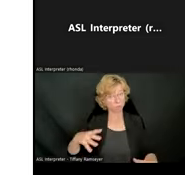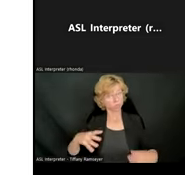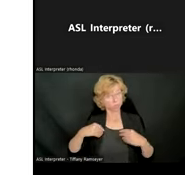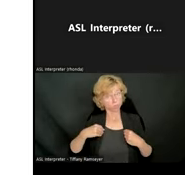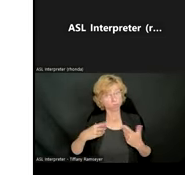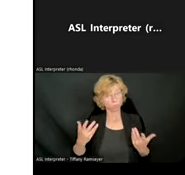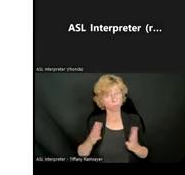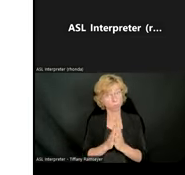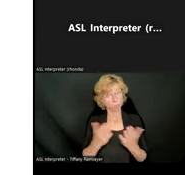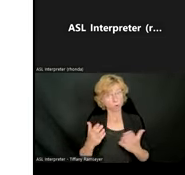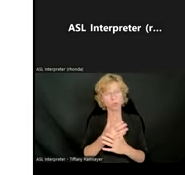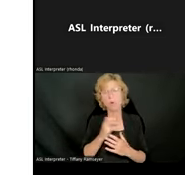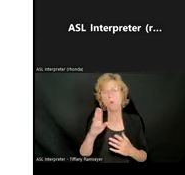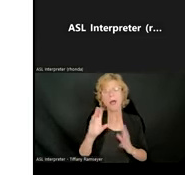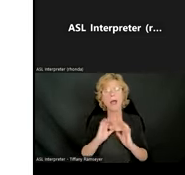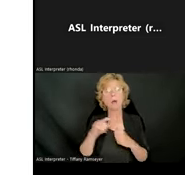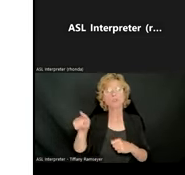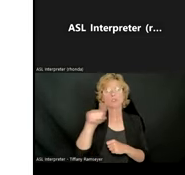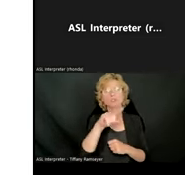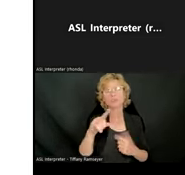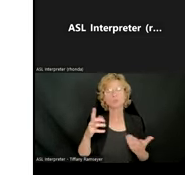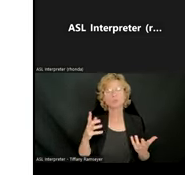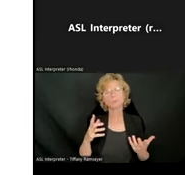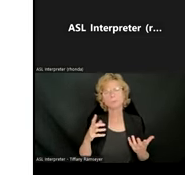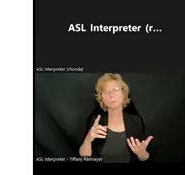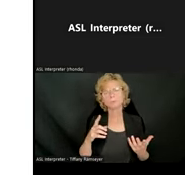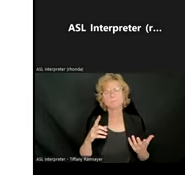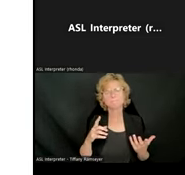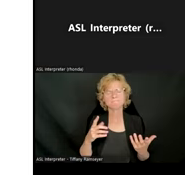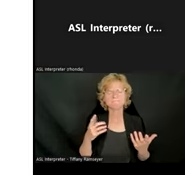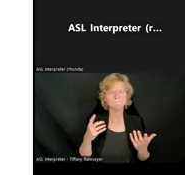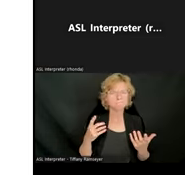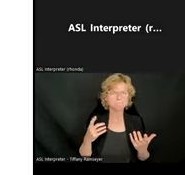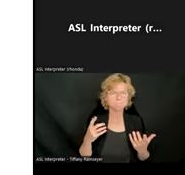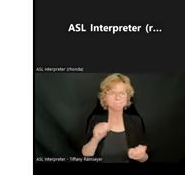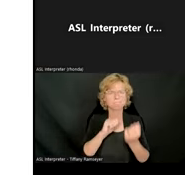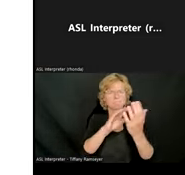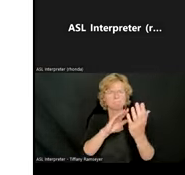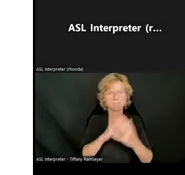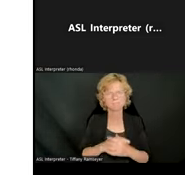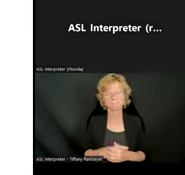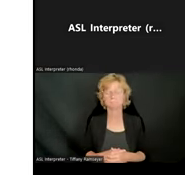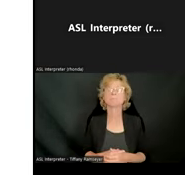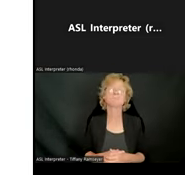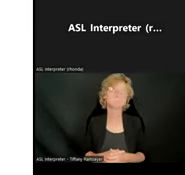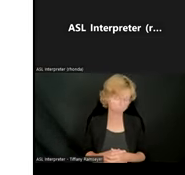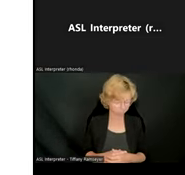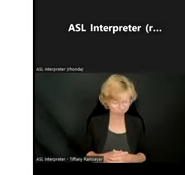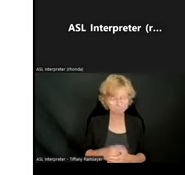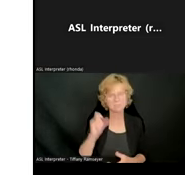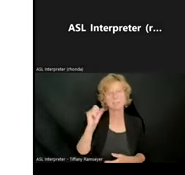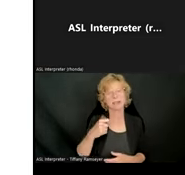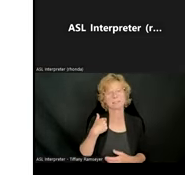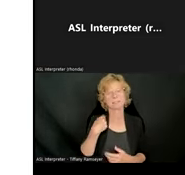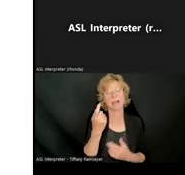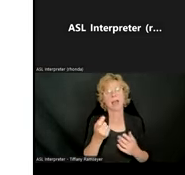did you need to do to make sure things would work for you? Yeah, so I actually changed high schools between